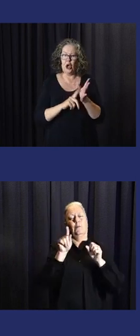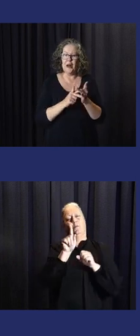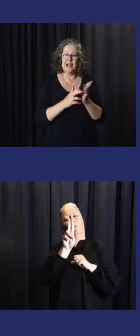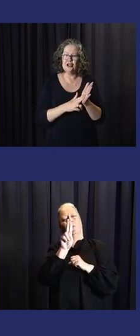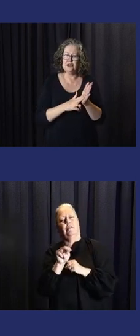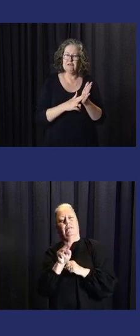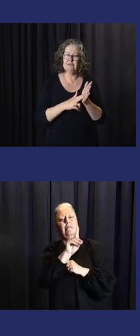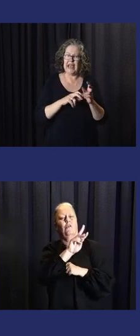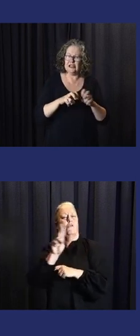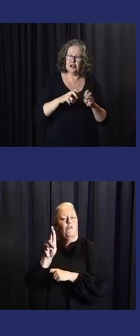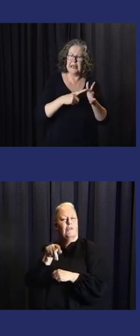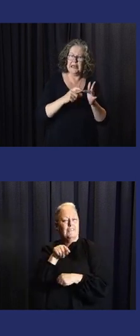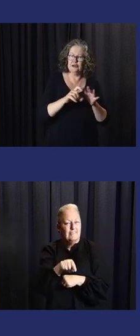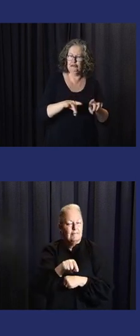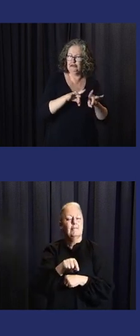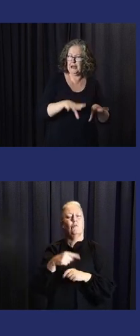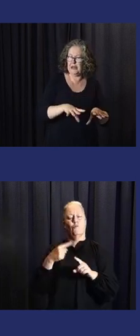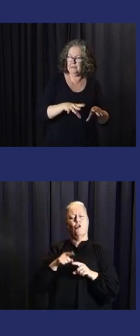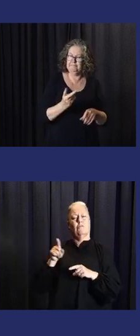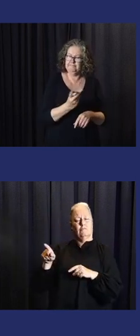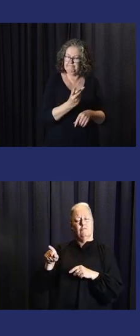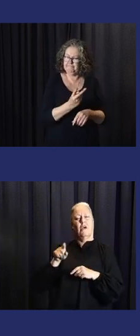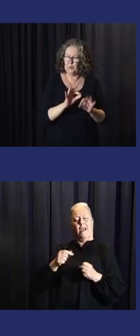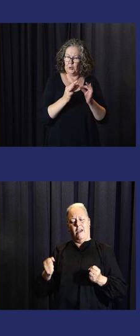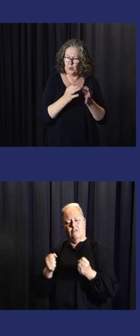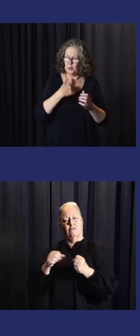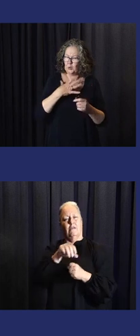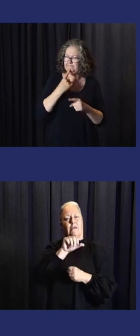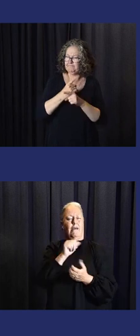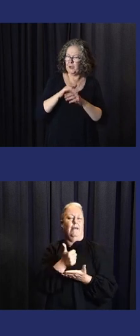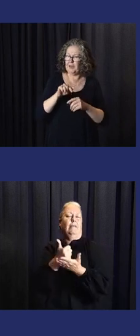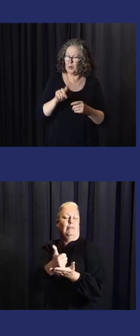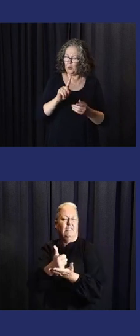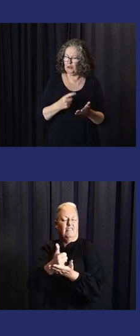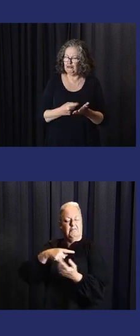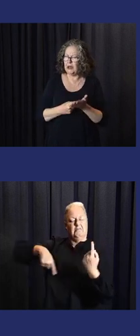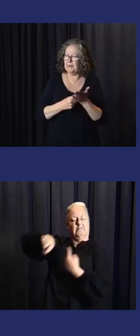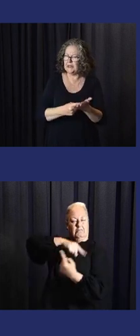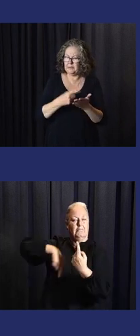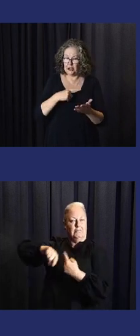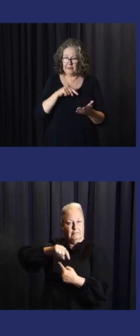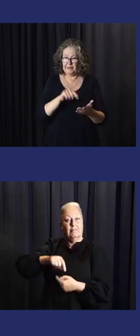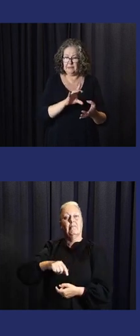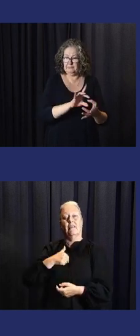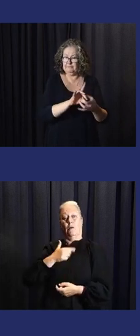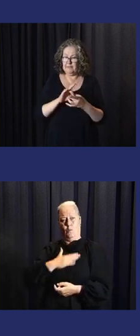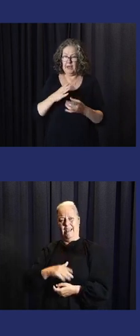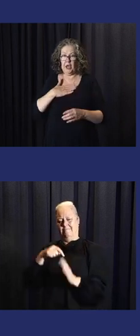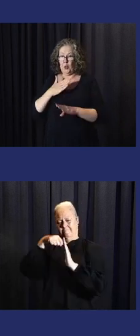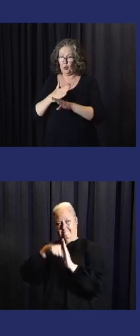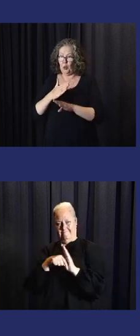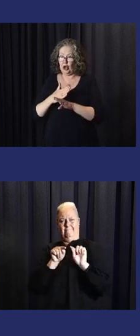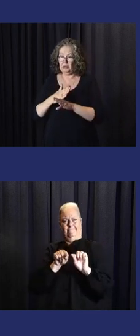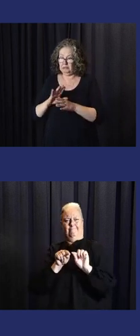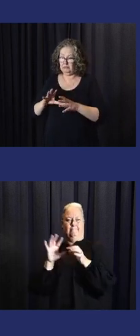produced by the UNDRR in collaboration with our Coalition in Action Aid Australia. So I do want to dive into those